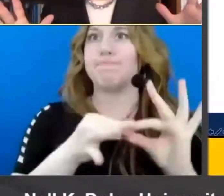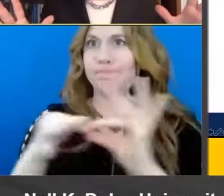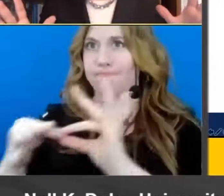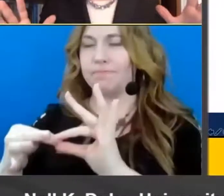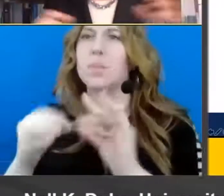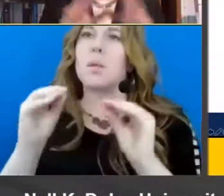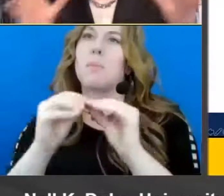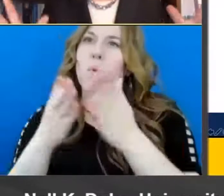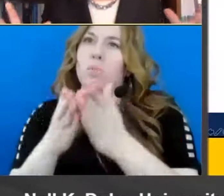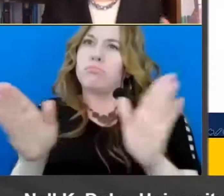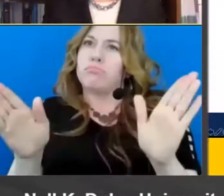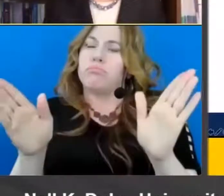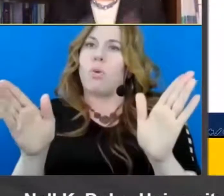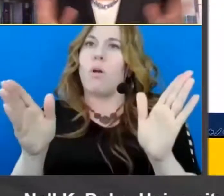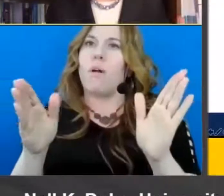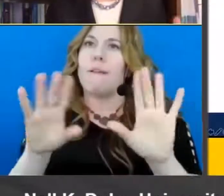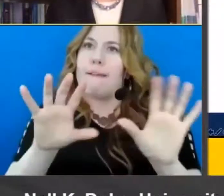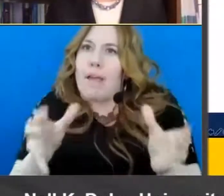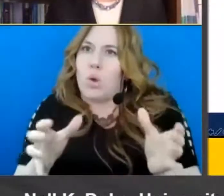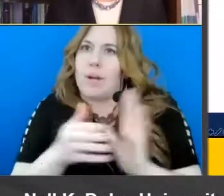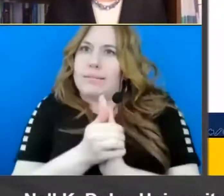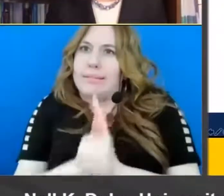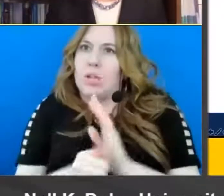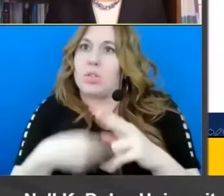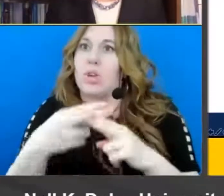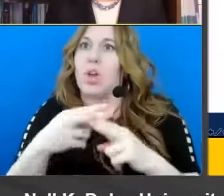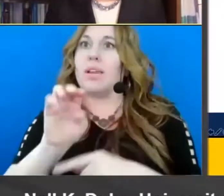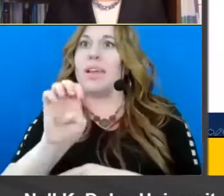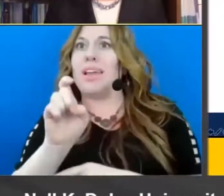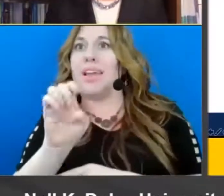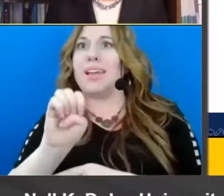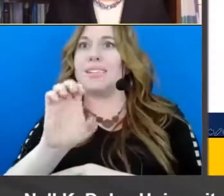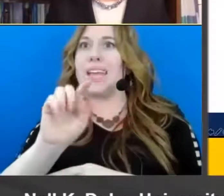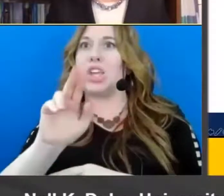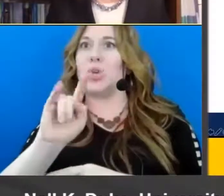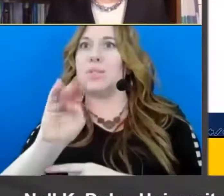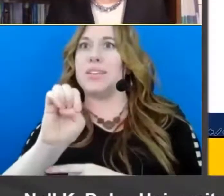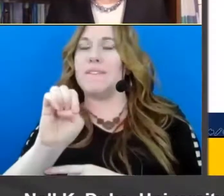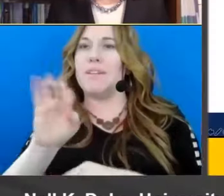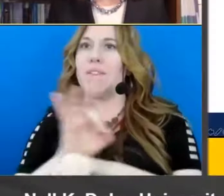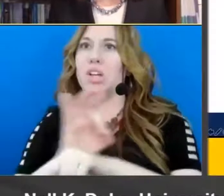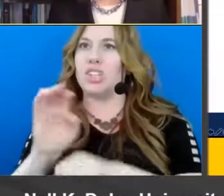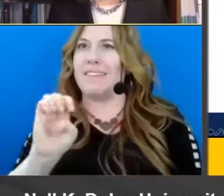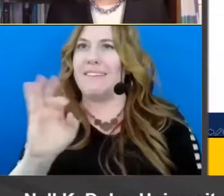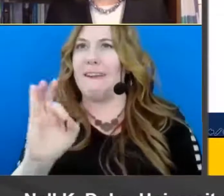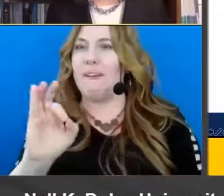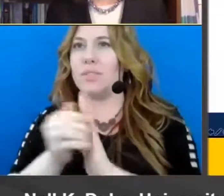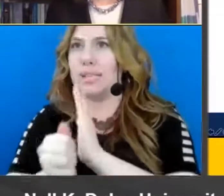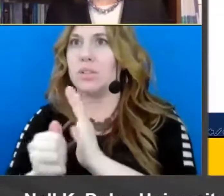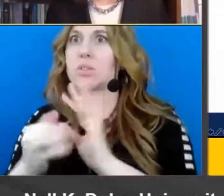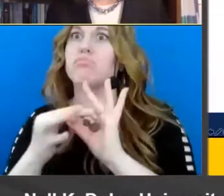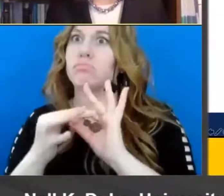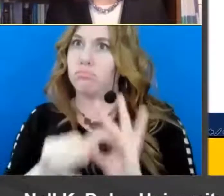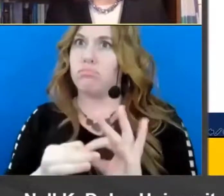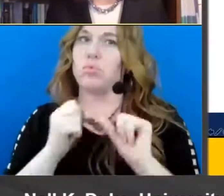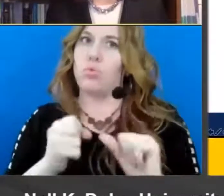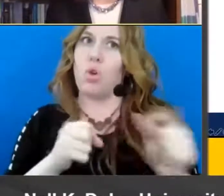um category of skills that are known as executive function or ef skills that we know are very associated with reading comprehension